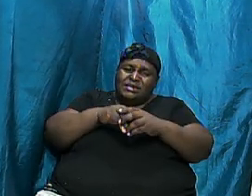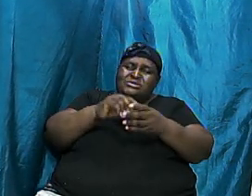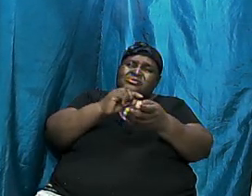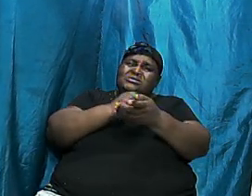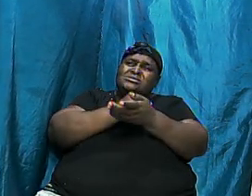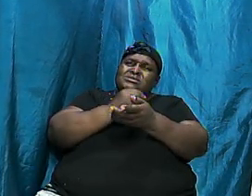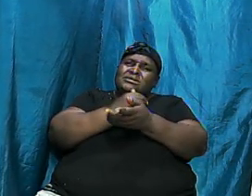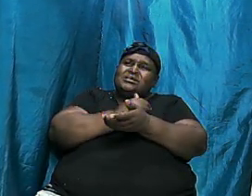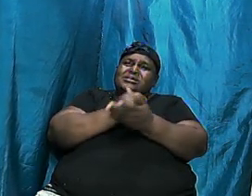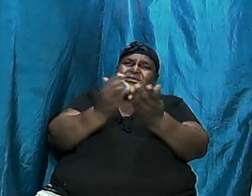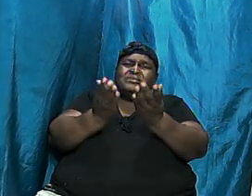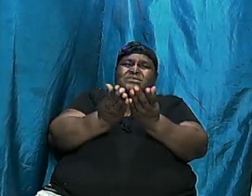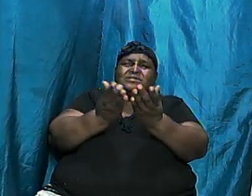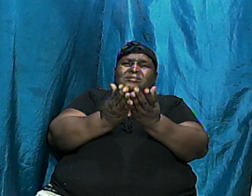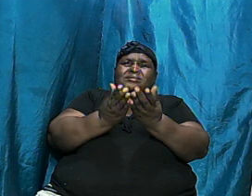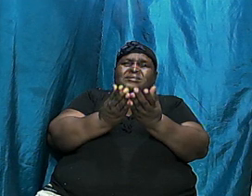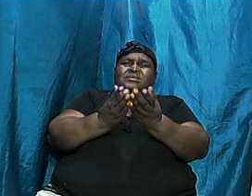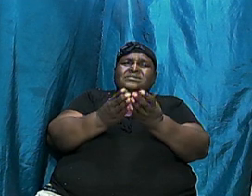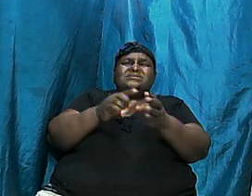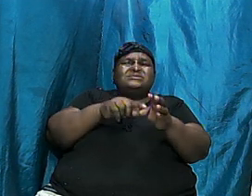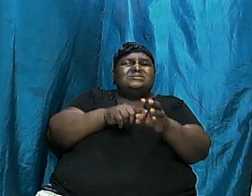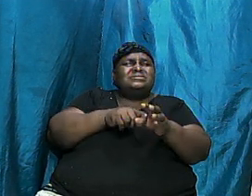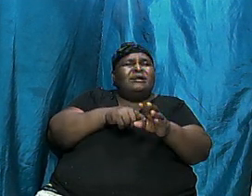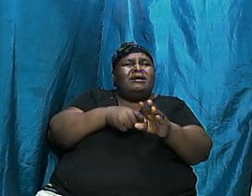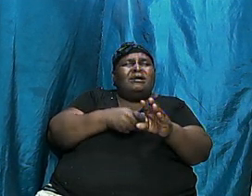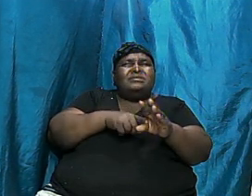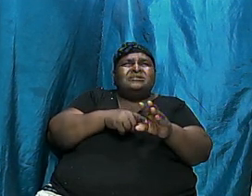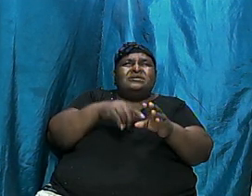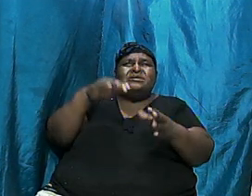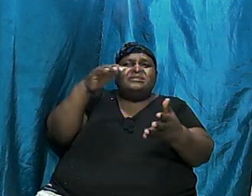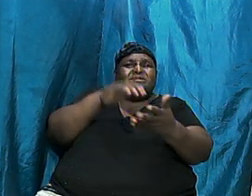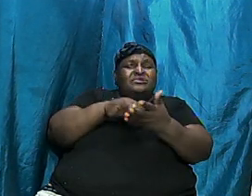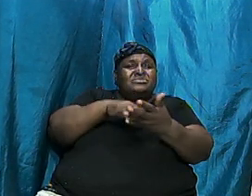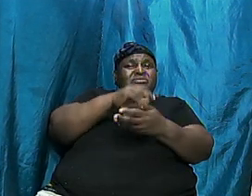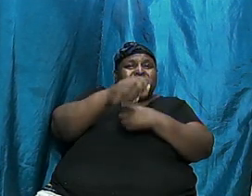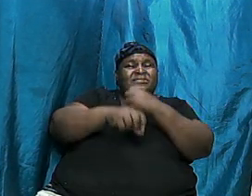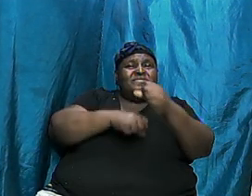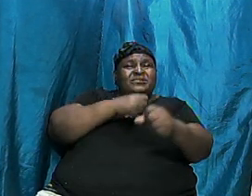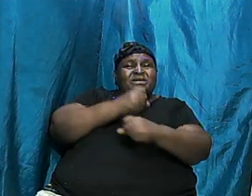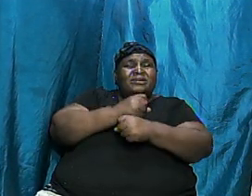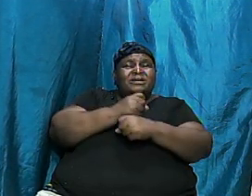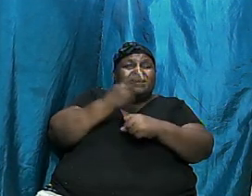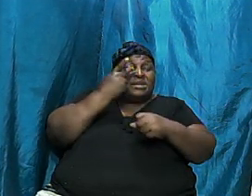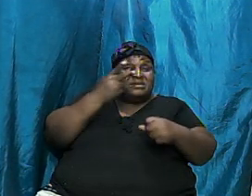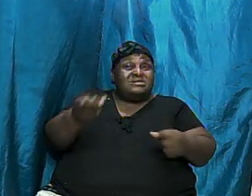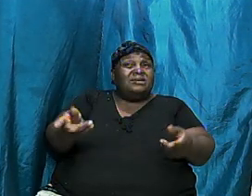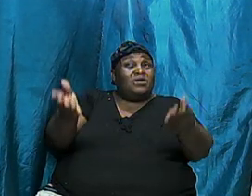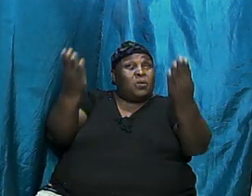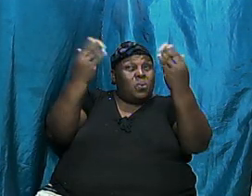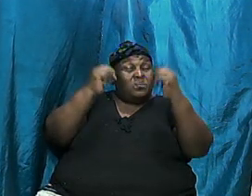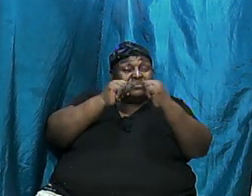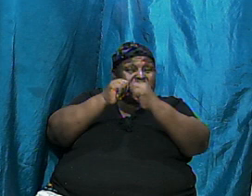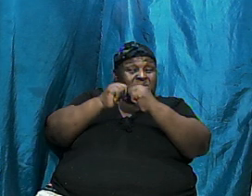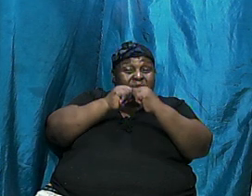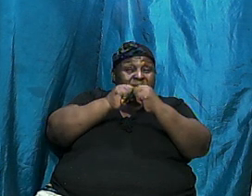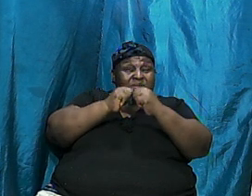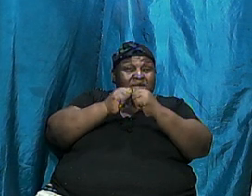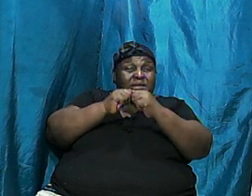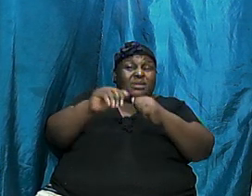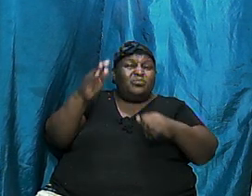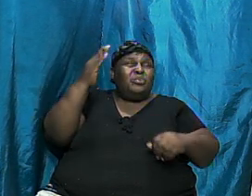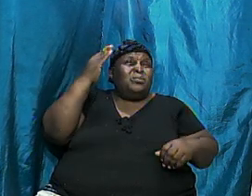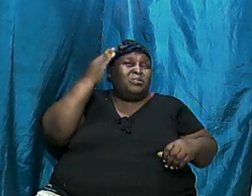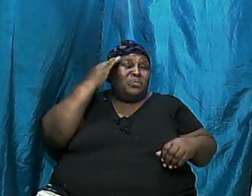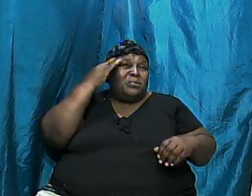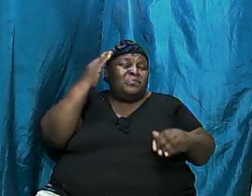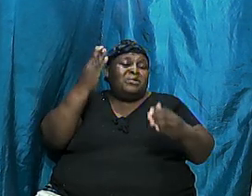we start over thousands of years to see them coming together then we will recognize recognize that the book has to